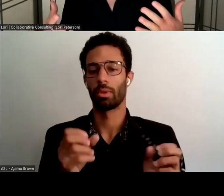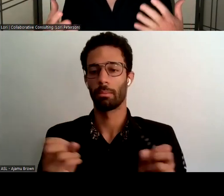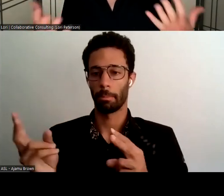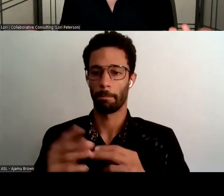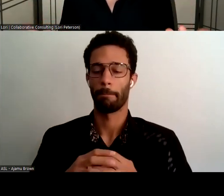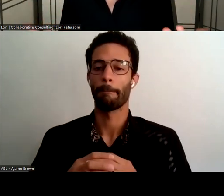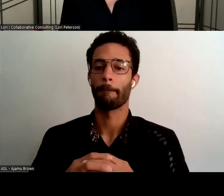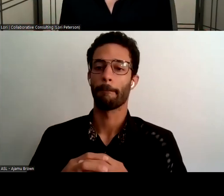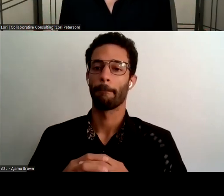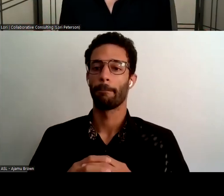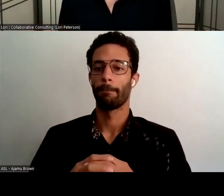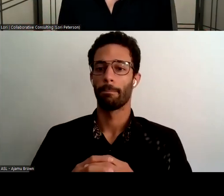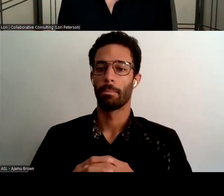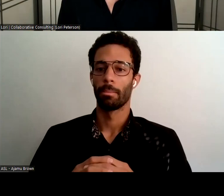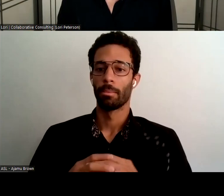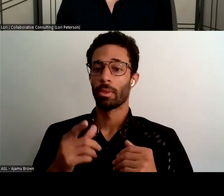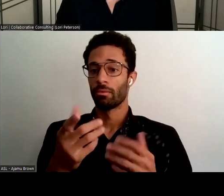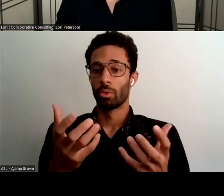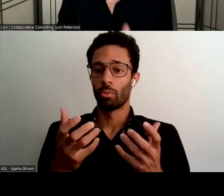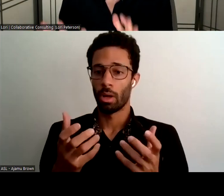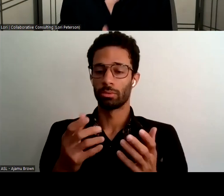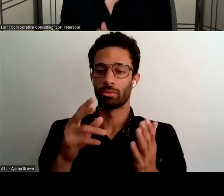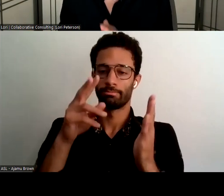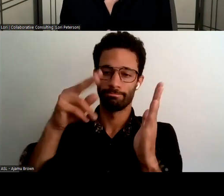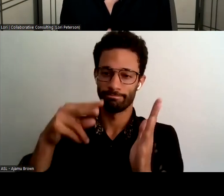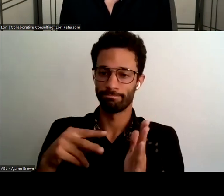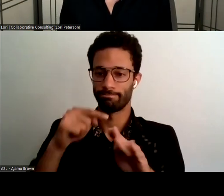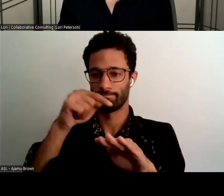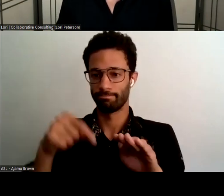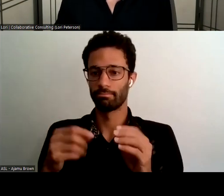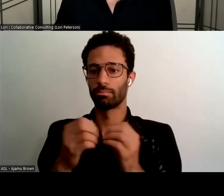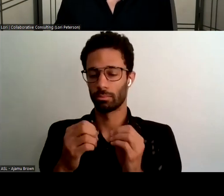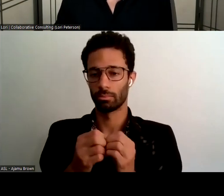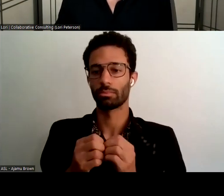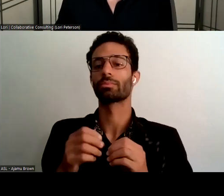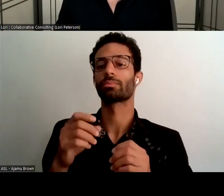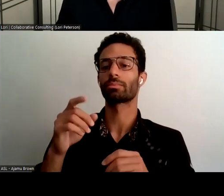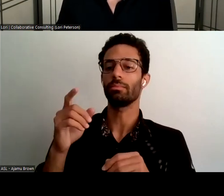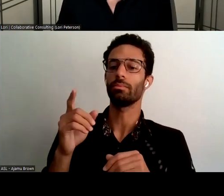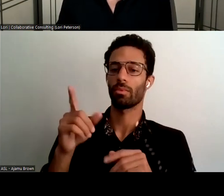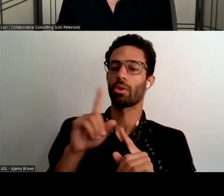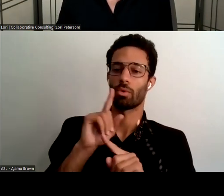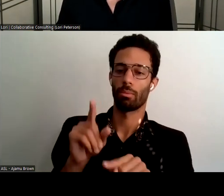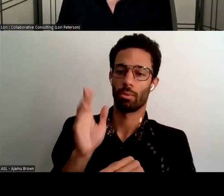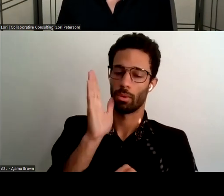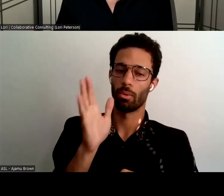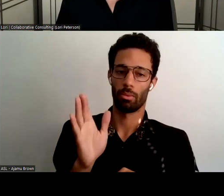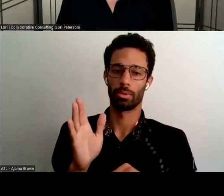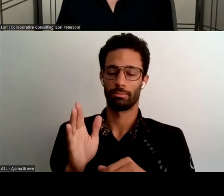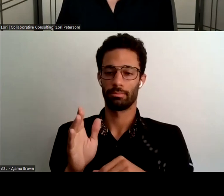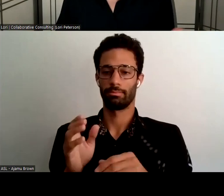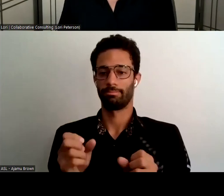you'd like to dive into it a little bit more in depth the report is available so with that